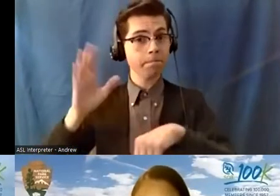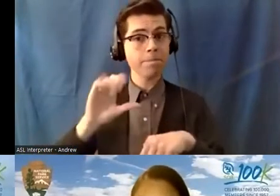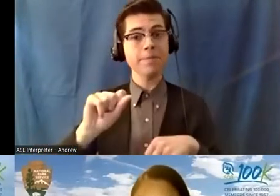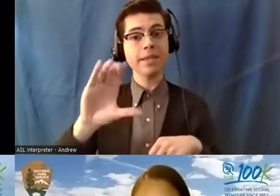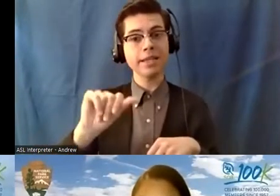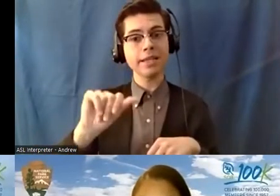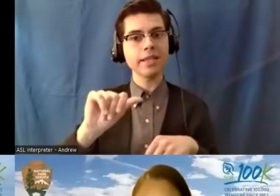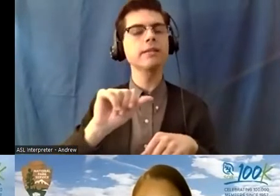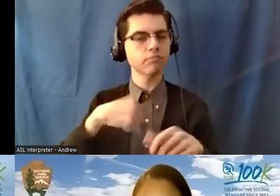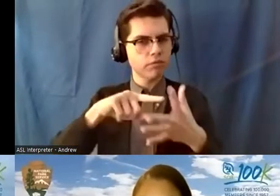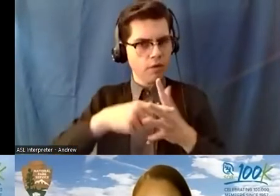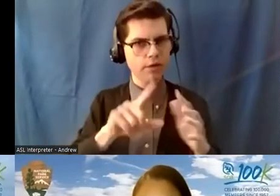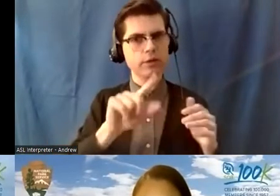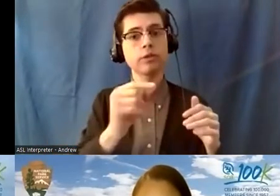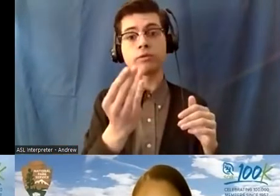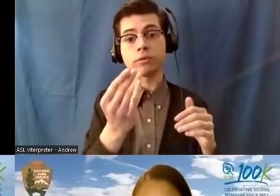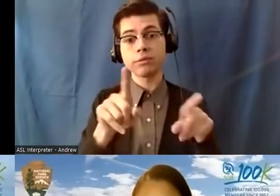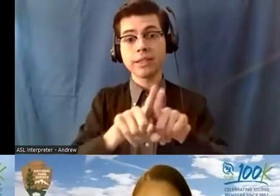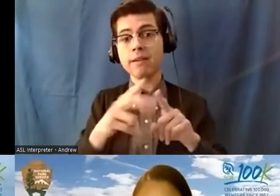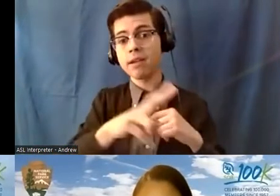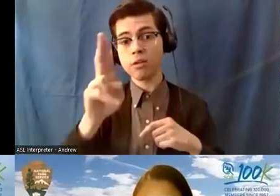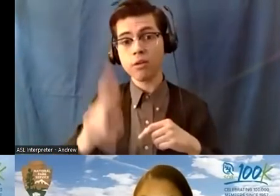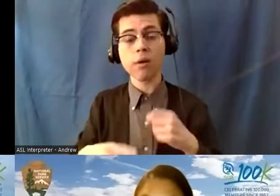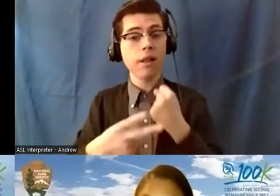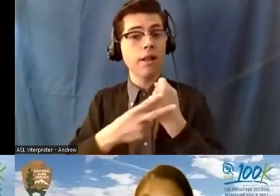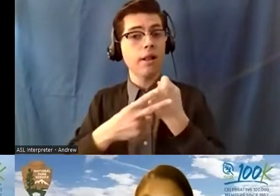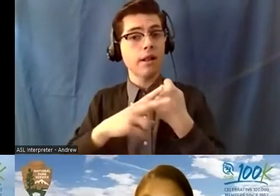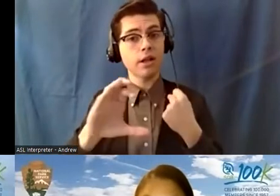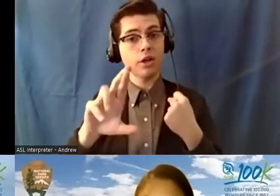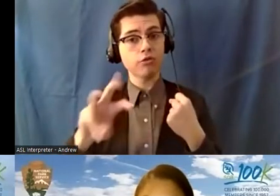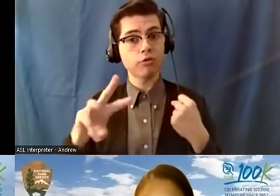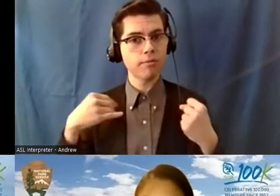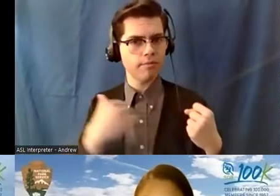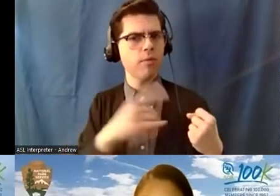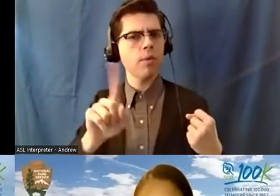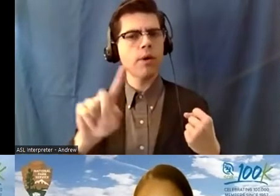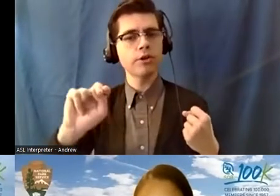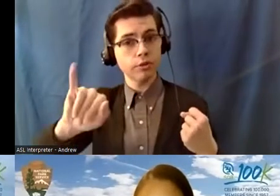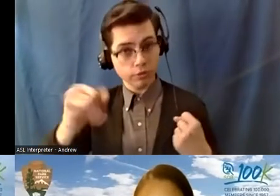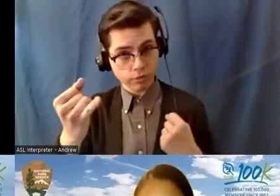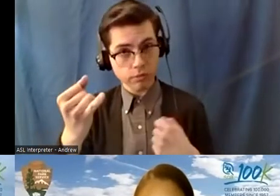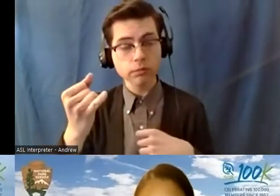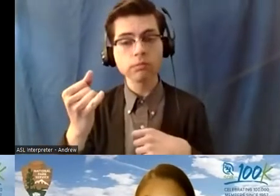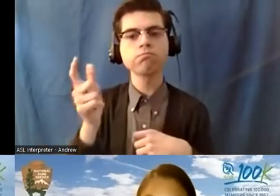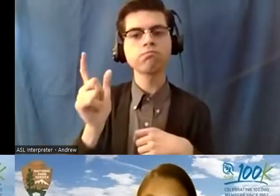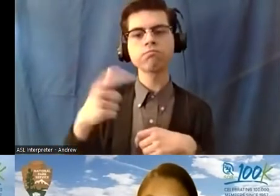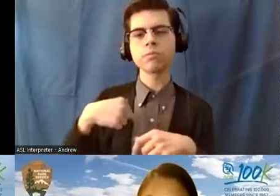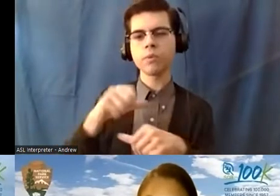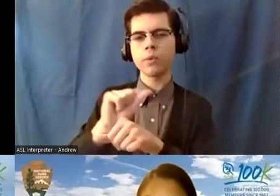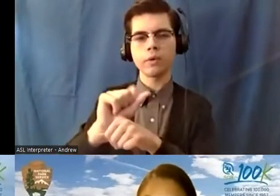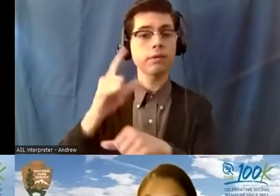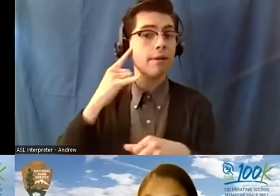2014 as a historical preservation crew member in New Jersey. I then worked in California